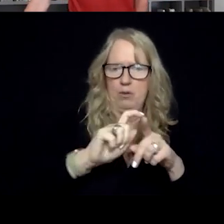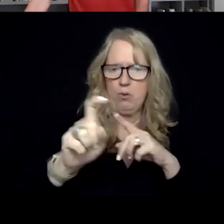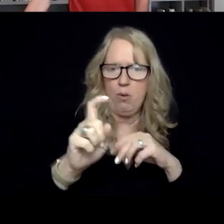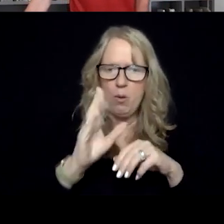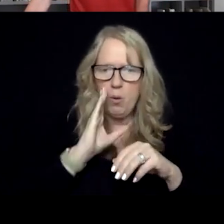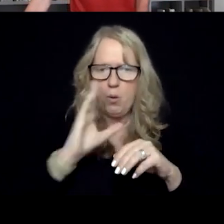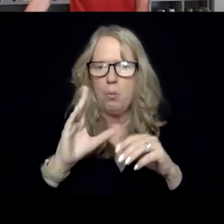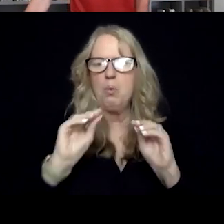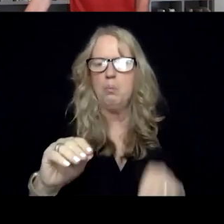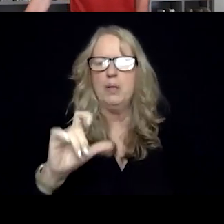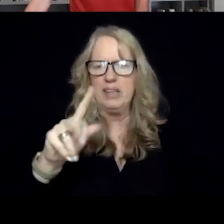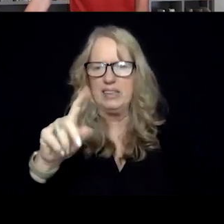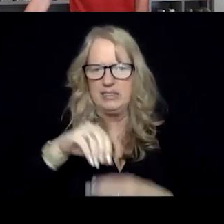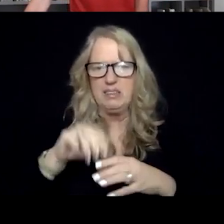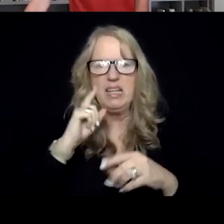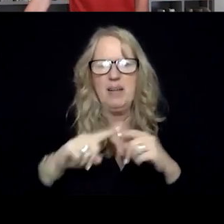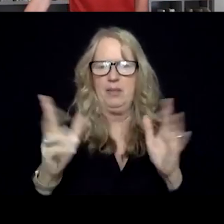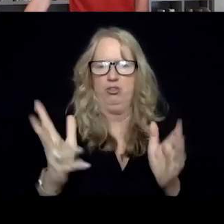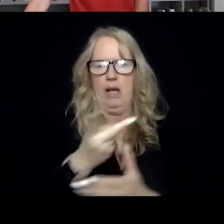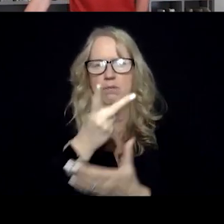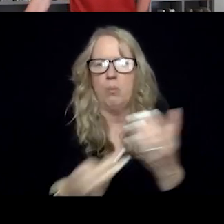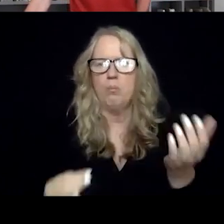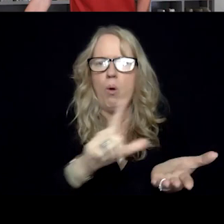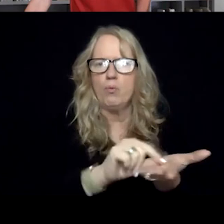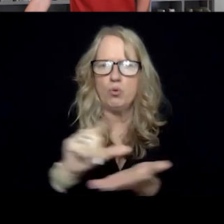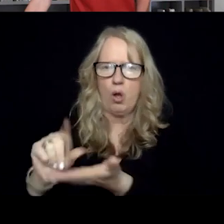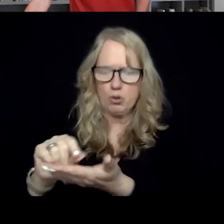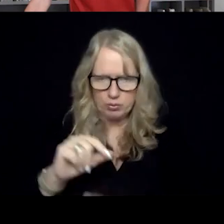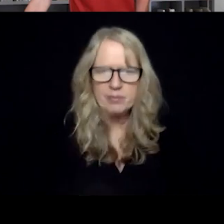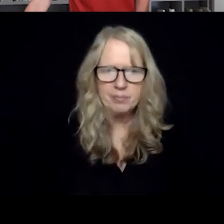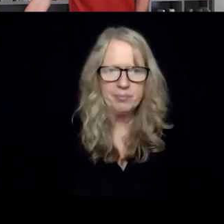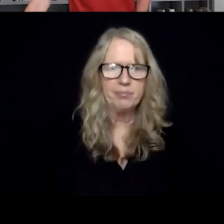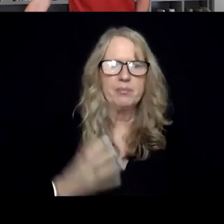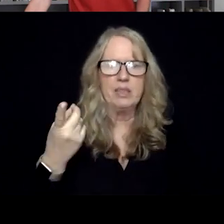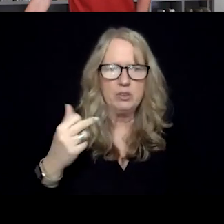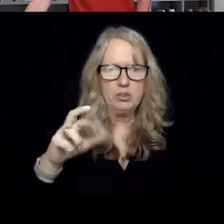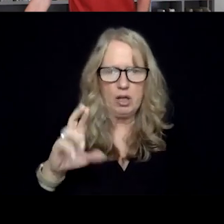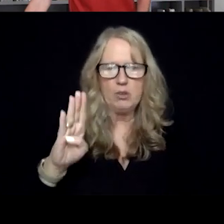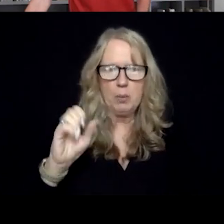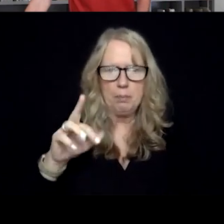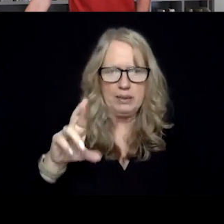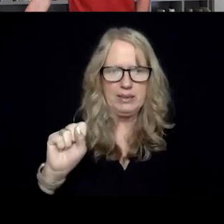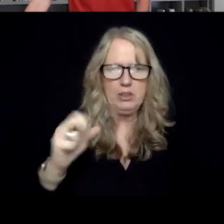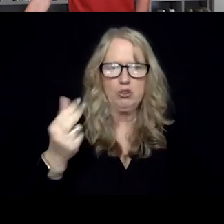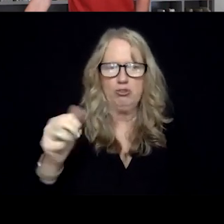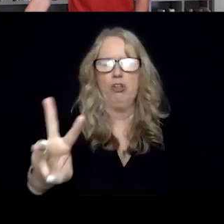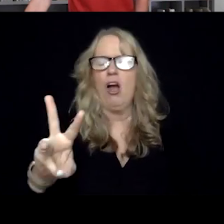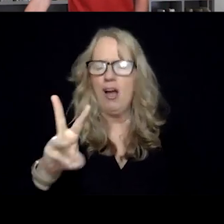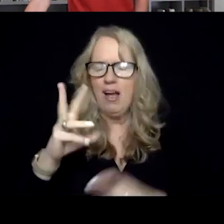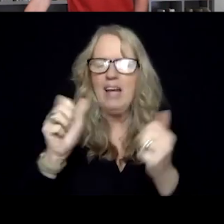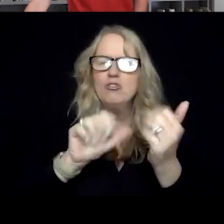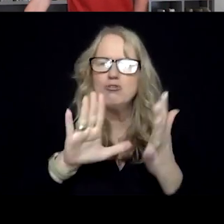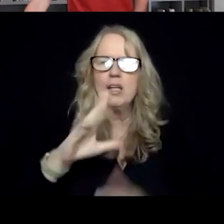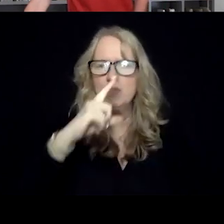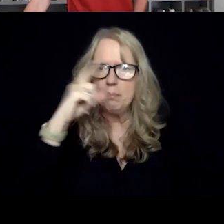links in the chat for both of these news articles. We were talking with Dr. Belena Shaw in the pre-show from SAMHSA addressing the Black